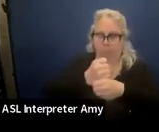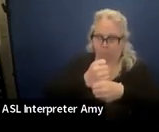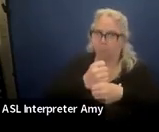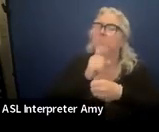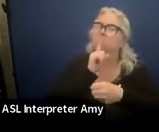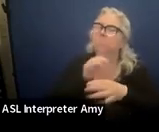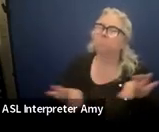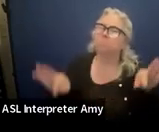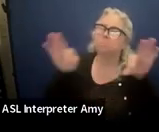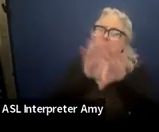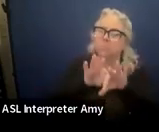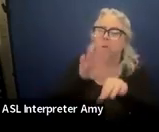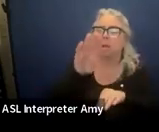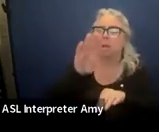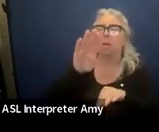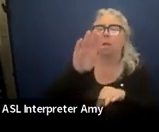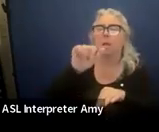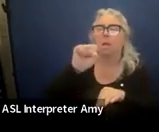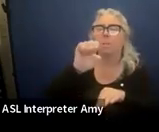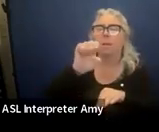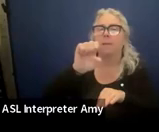really need that baseline data.